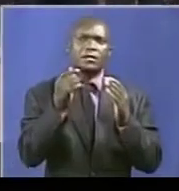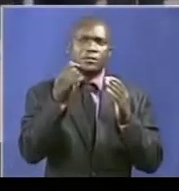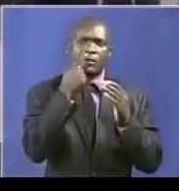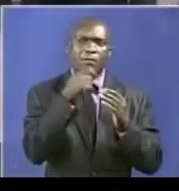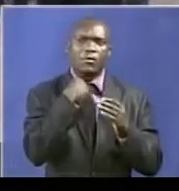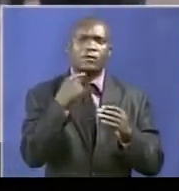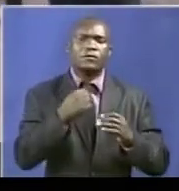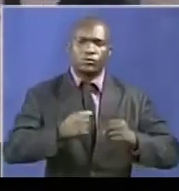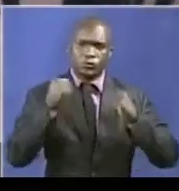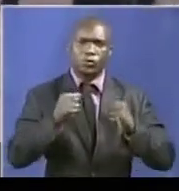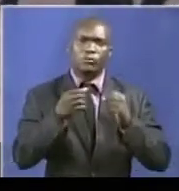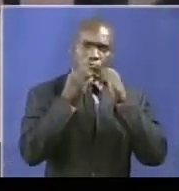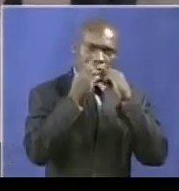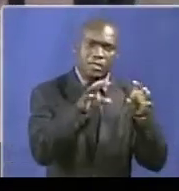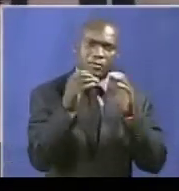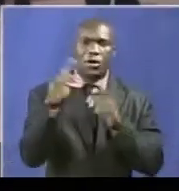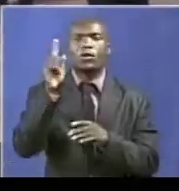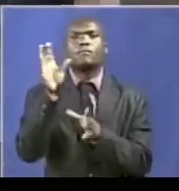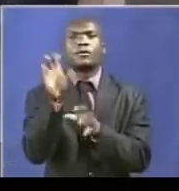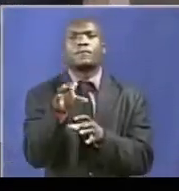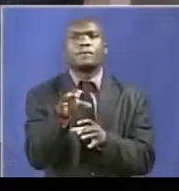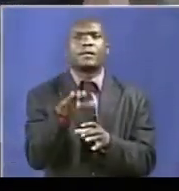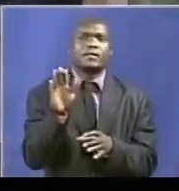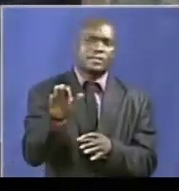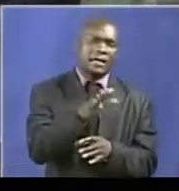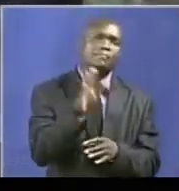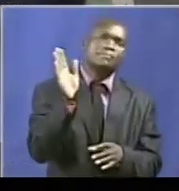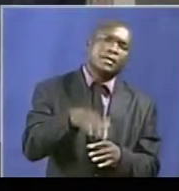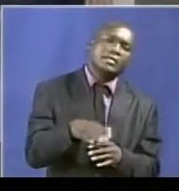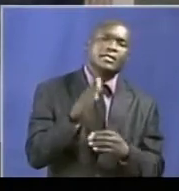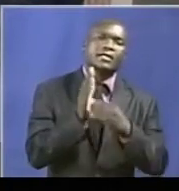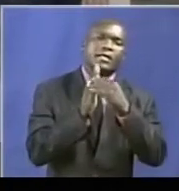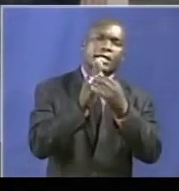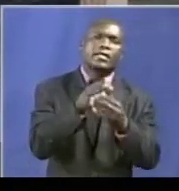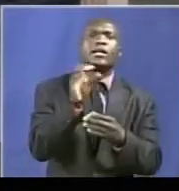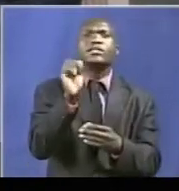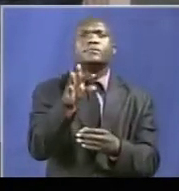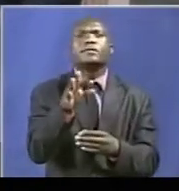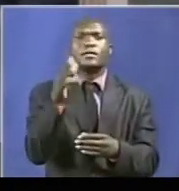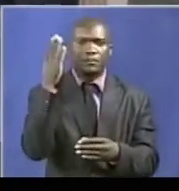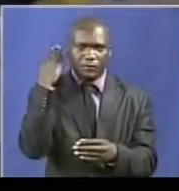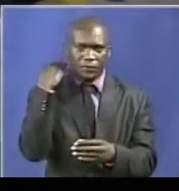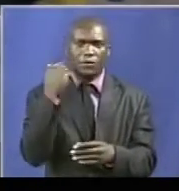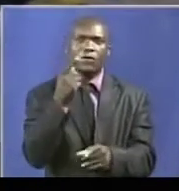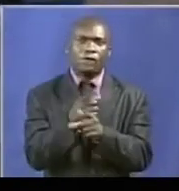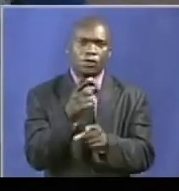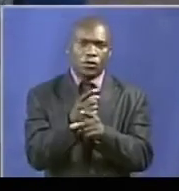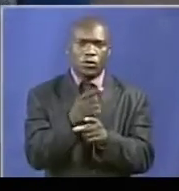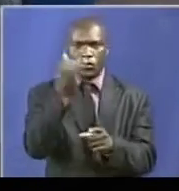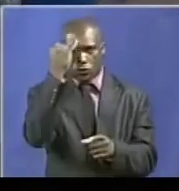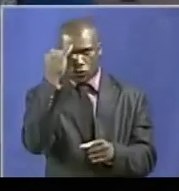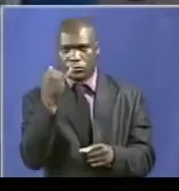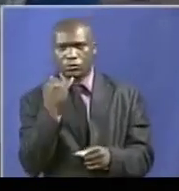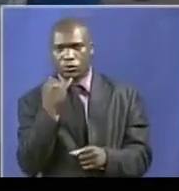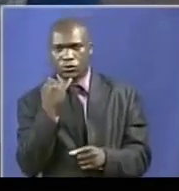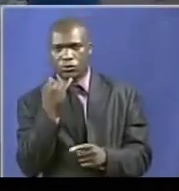a lot of pain, suspensions from the party, ill-treatment by the top leadership at the hands of the Dr. Joyce Mujuru